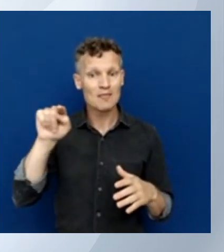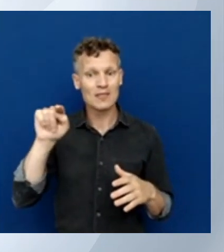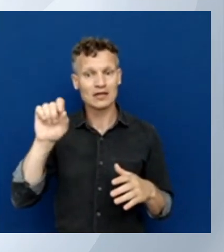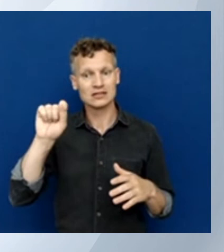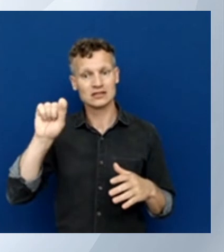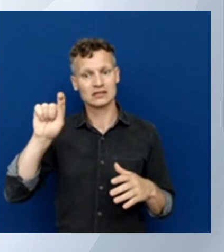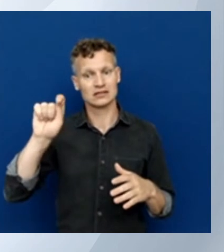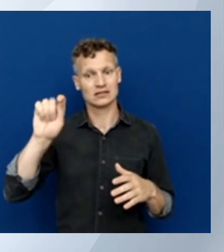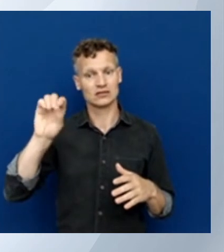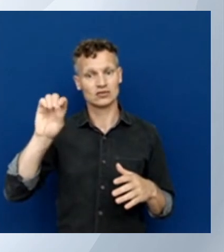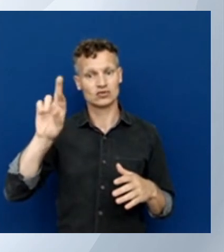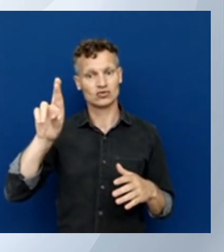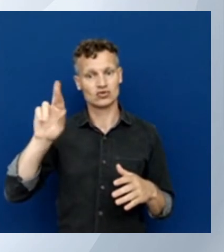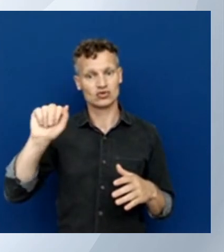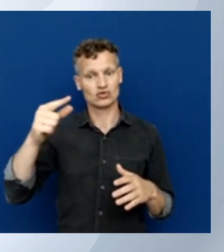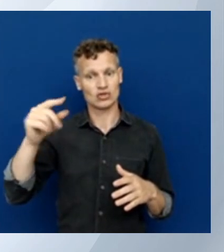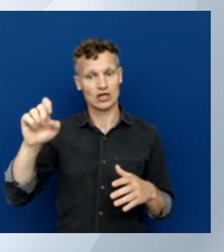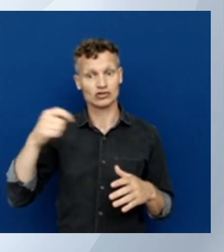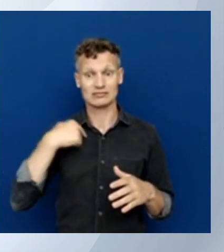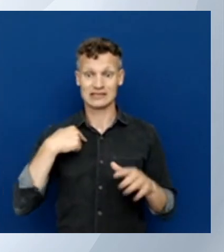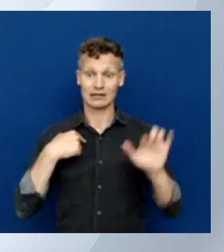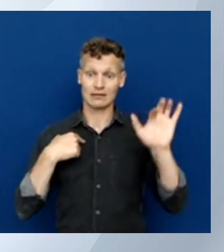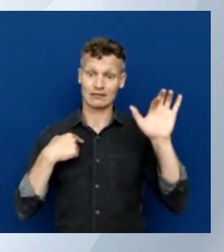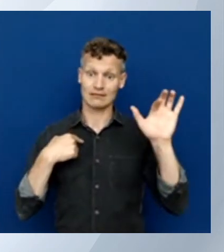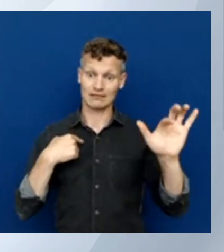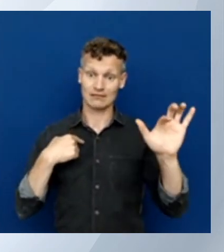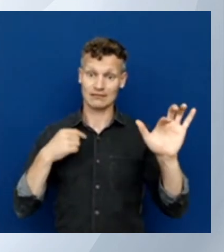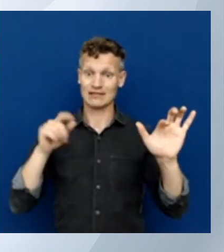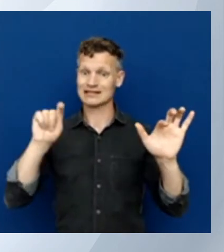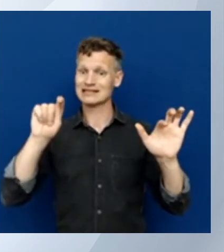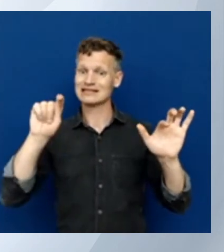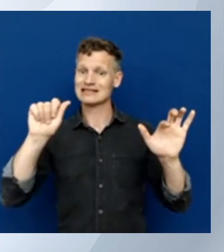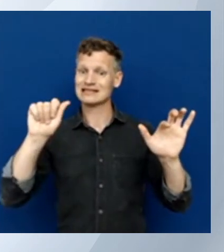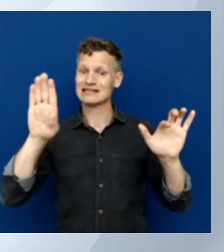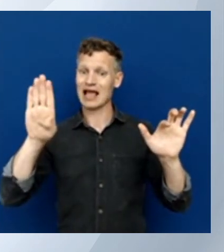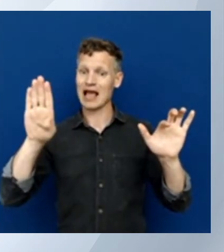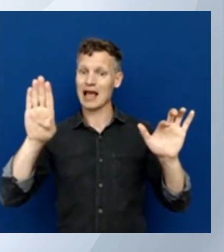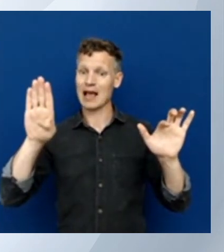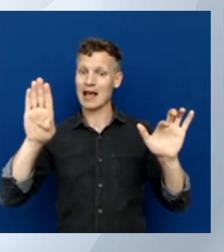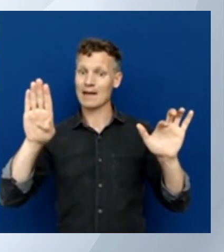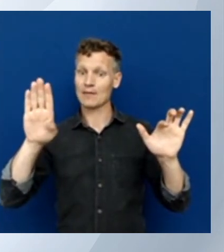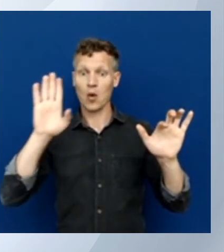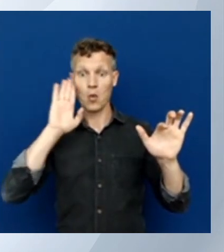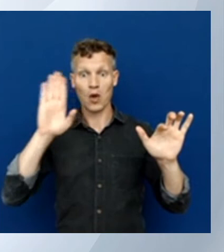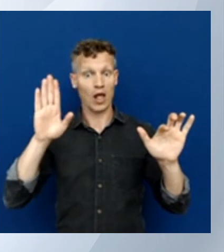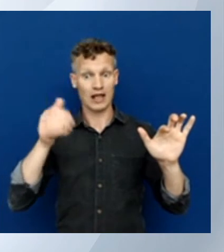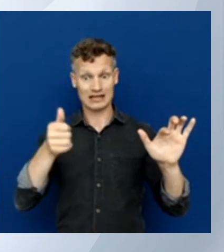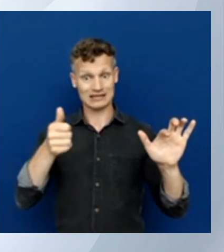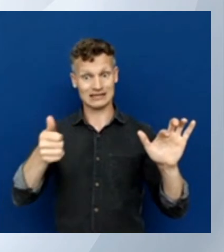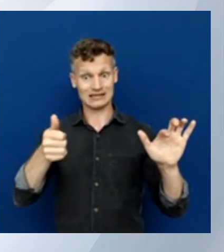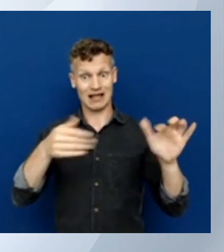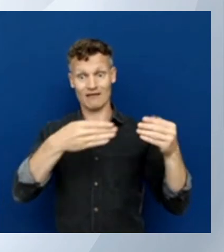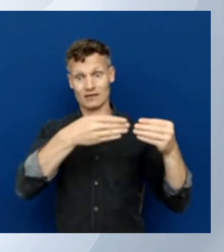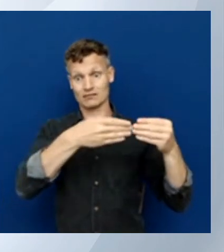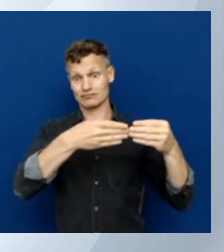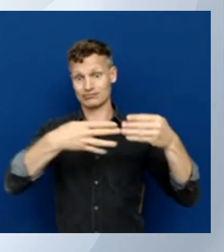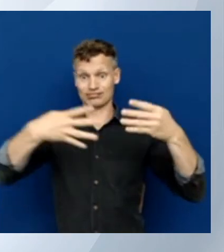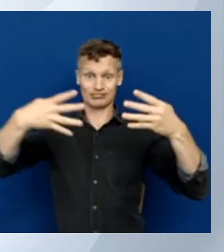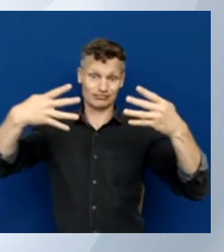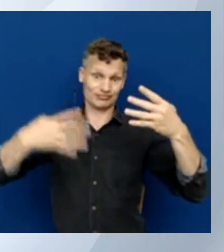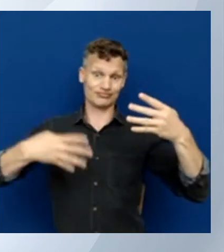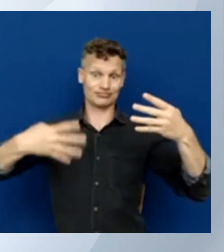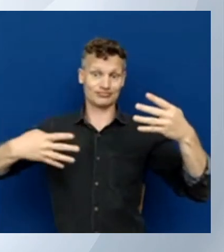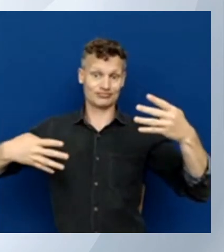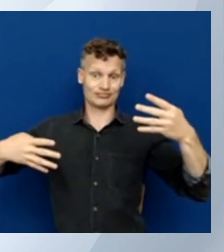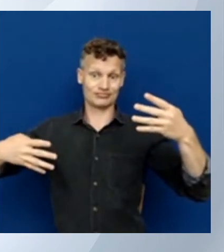it sets it all up for me. So all those basic things that we're thinking about are already here and I can start